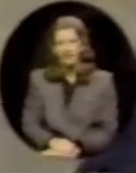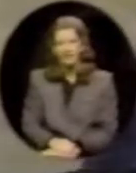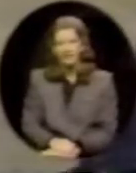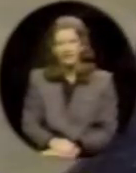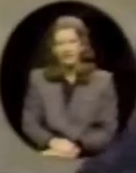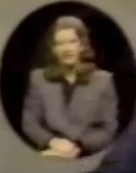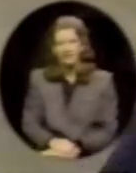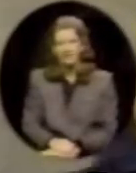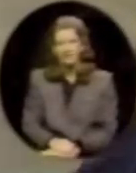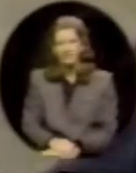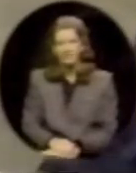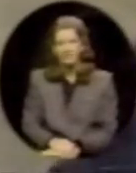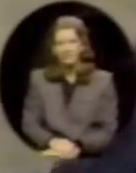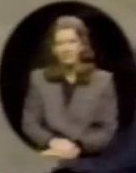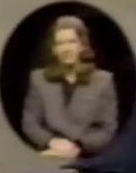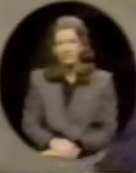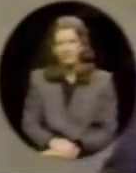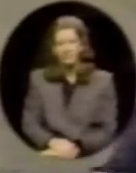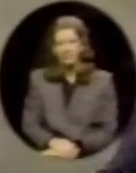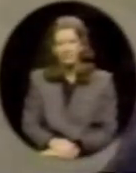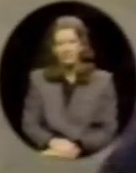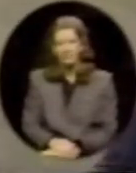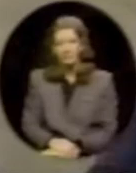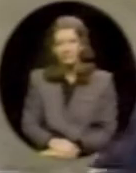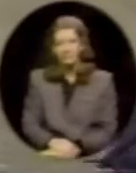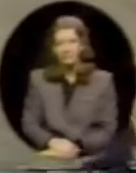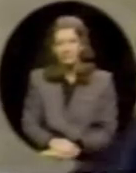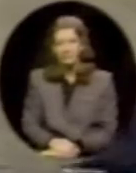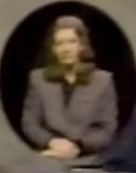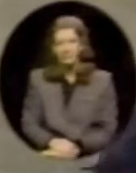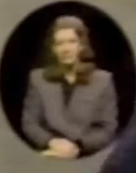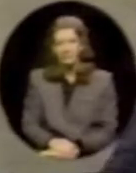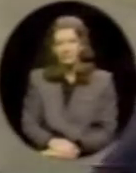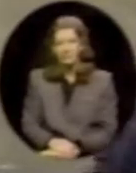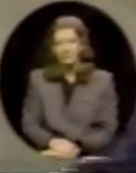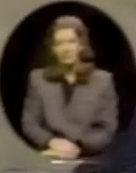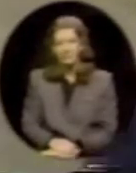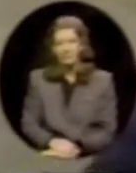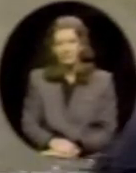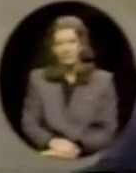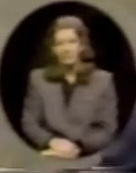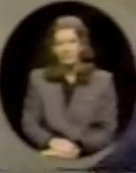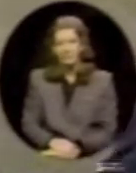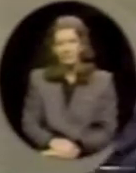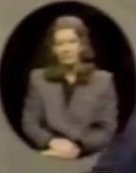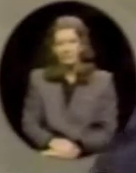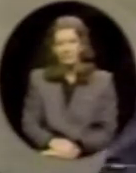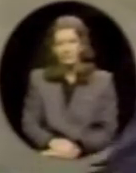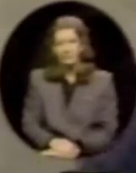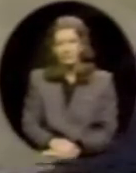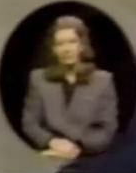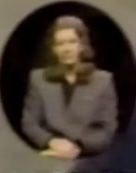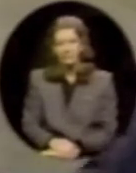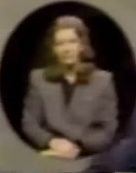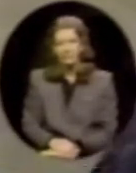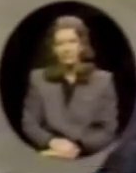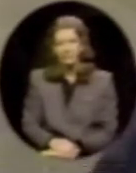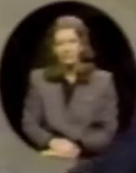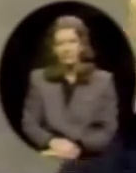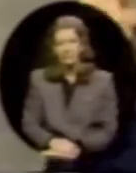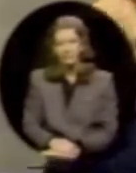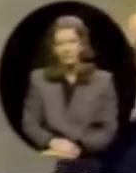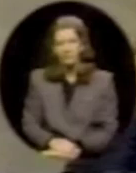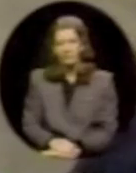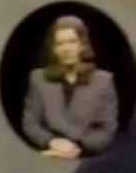guess. But a number of the things on my agenda now are university-related and therefore have curriculum implications